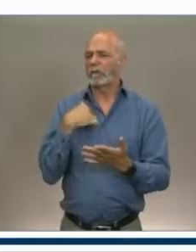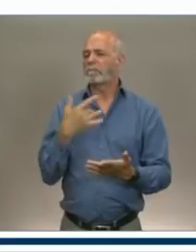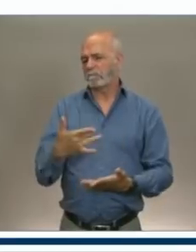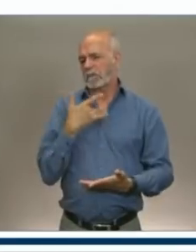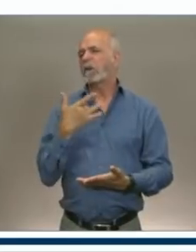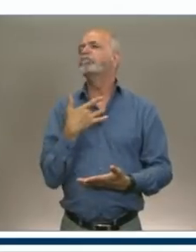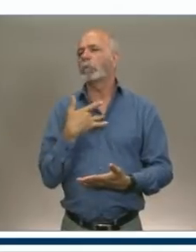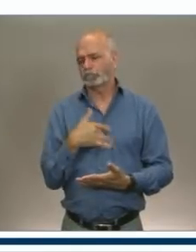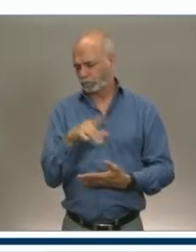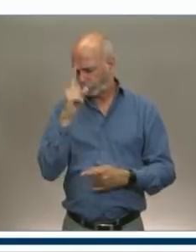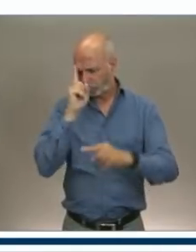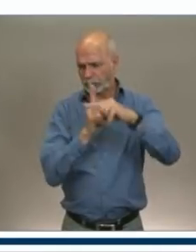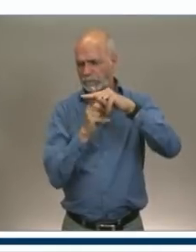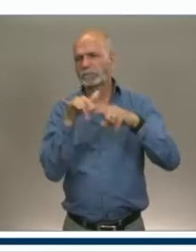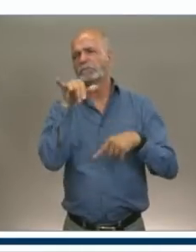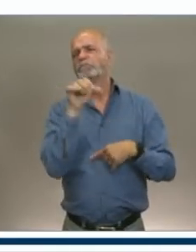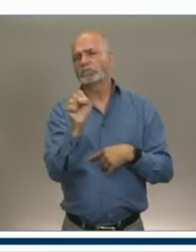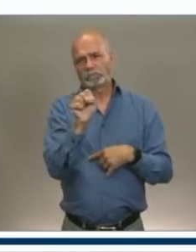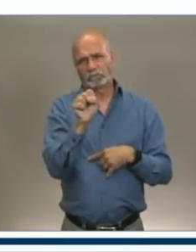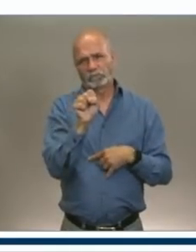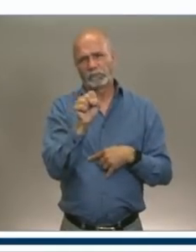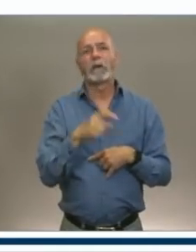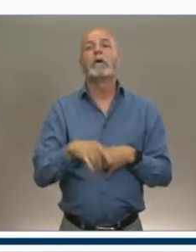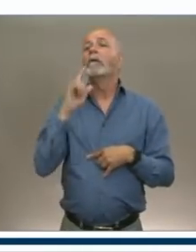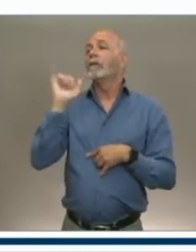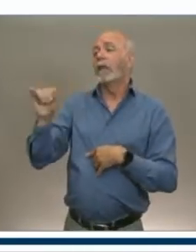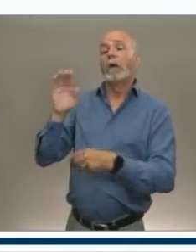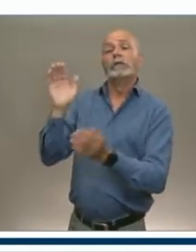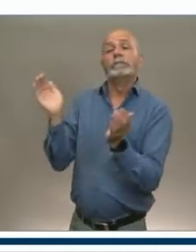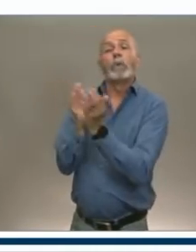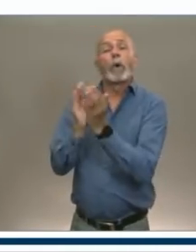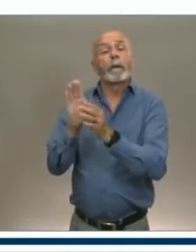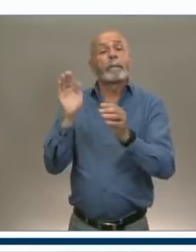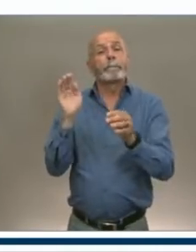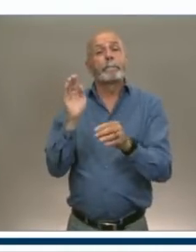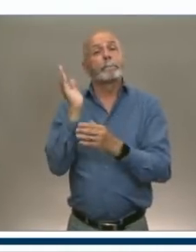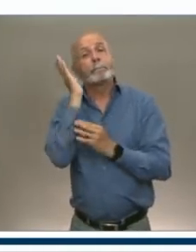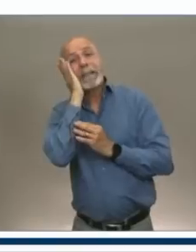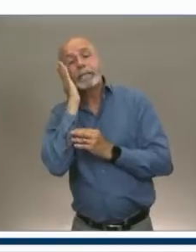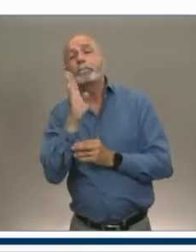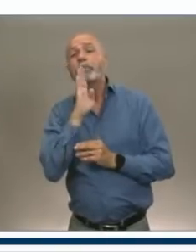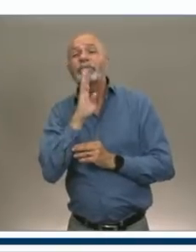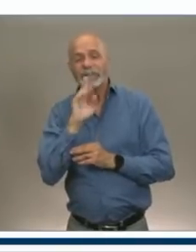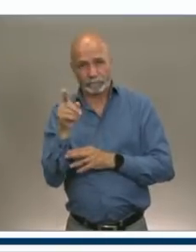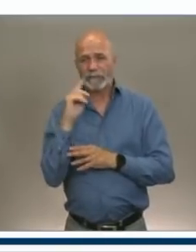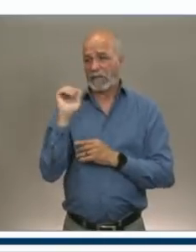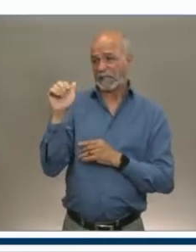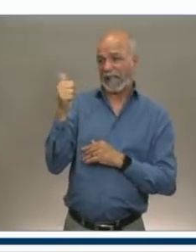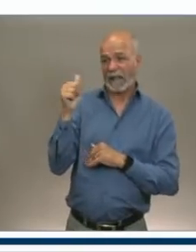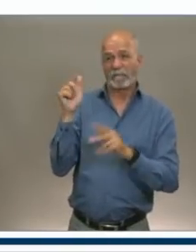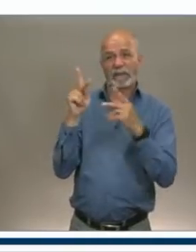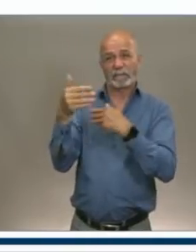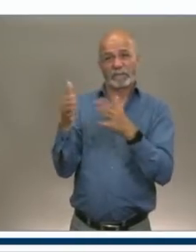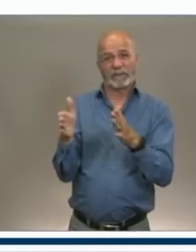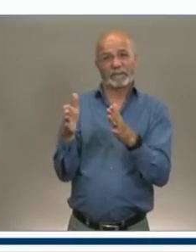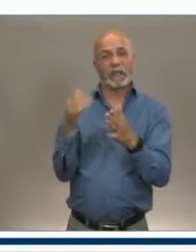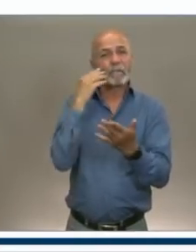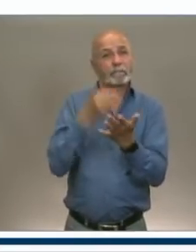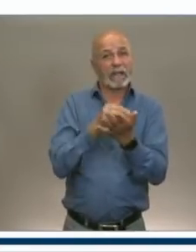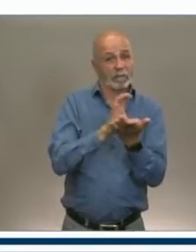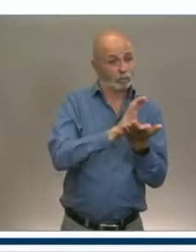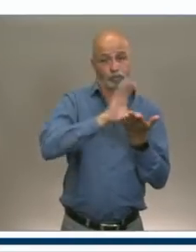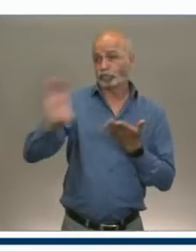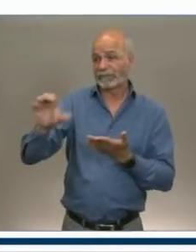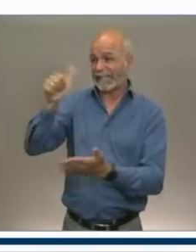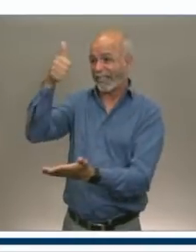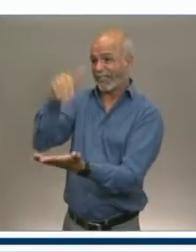breakfast operator with 10 rooms receiving $10,000 can impact their season. And